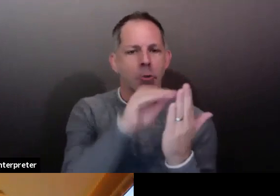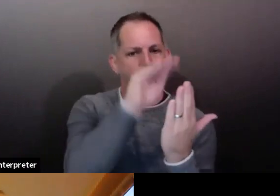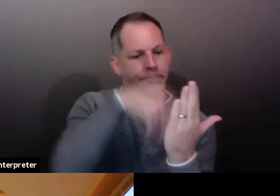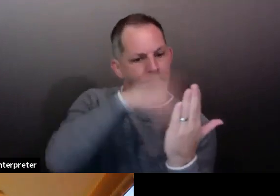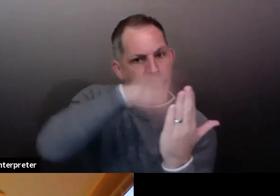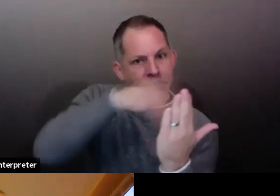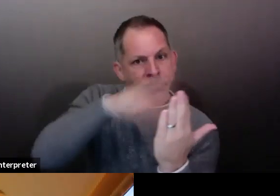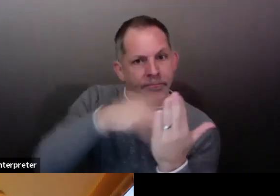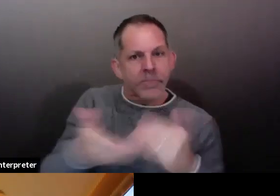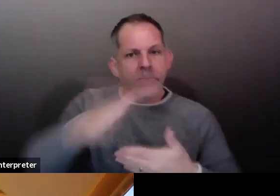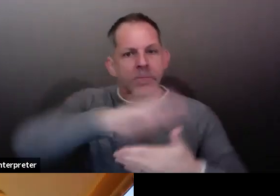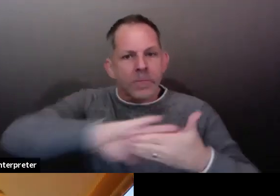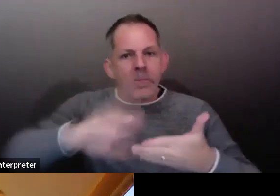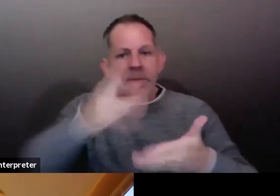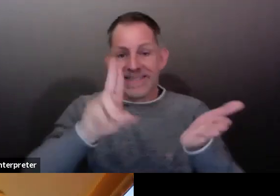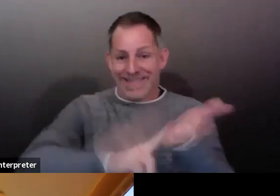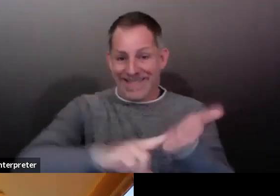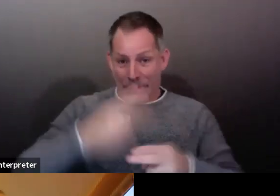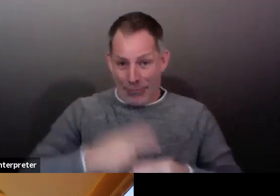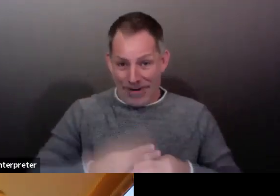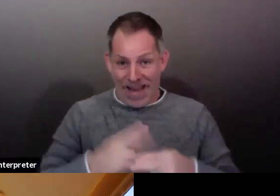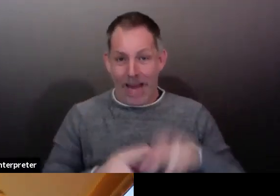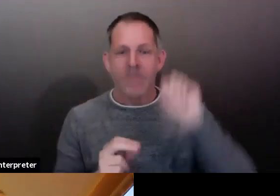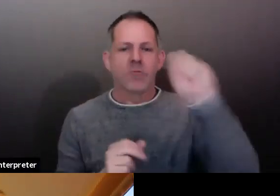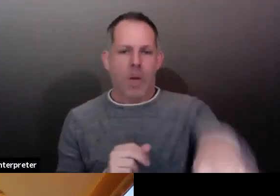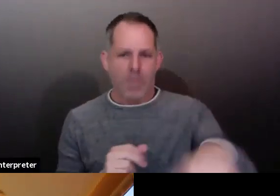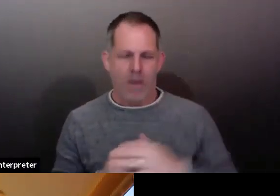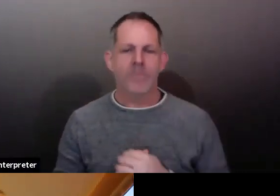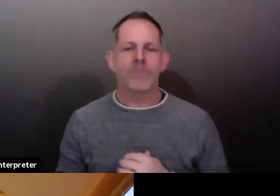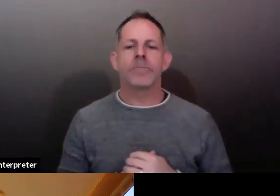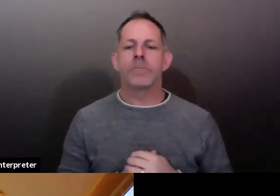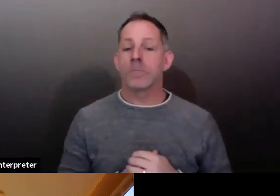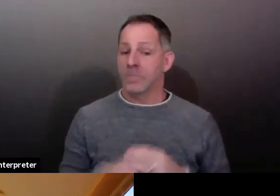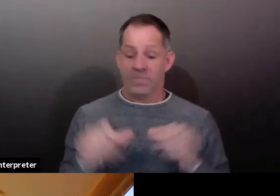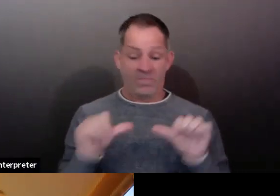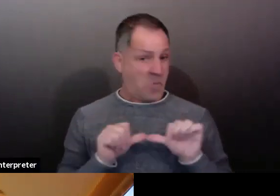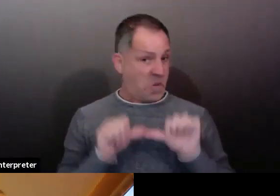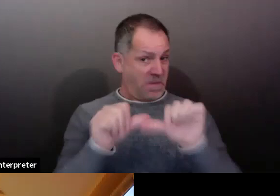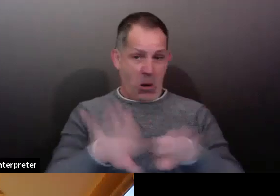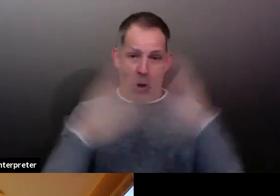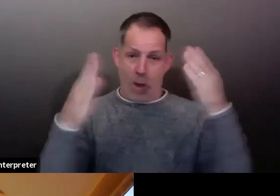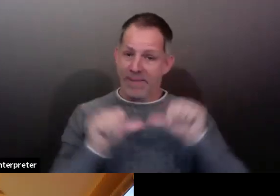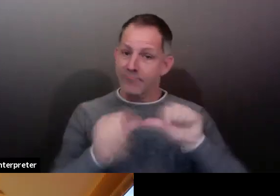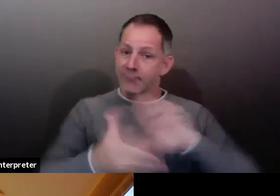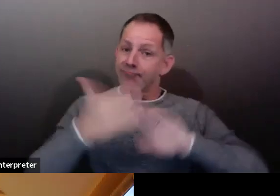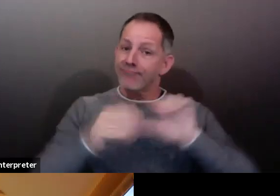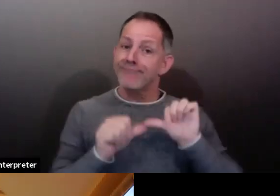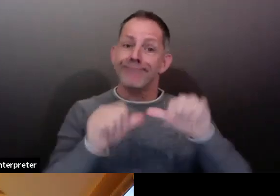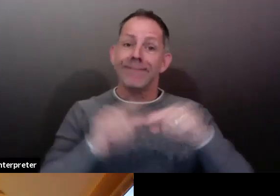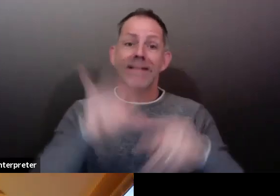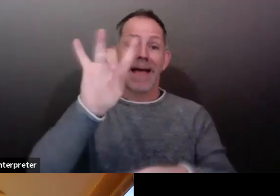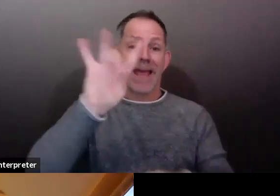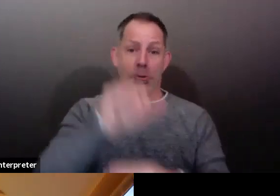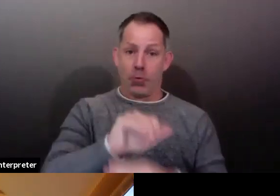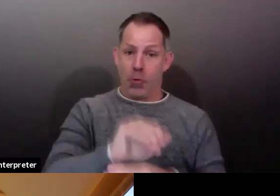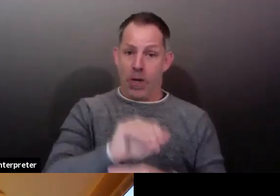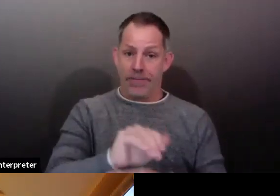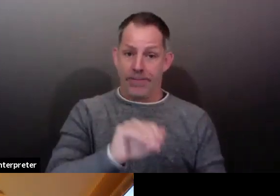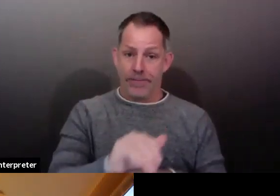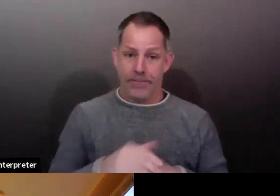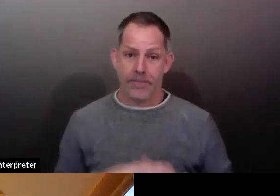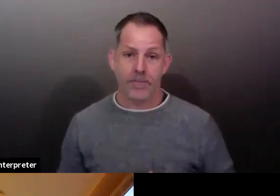Locations are open until 8pm tonight. But please don't wait until the last minute. So the accessible